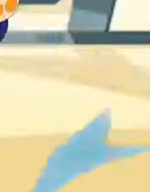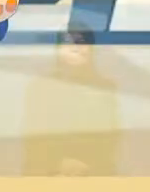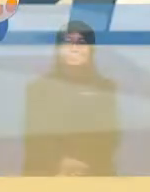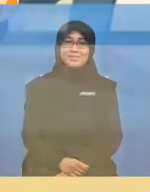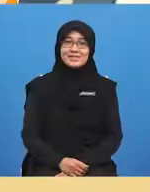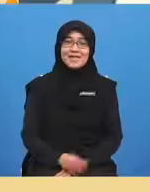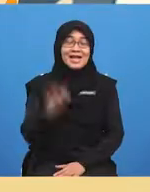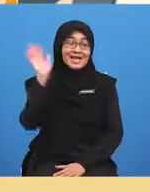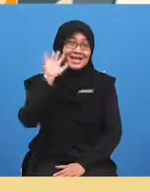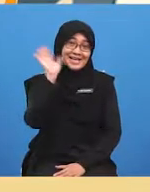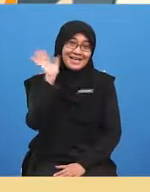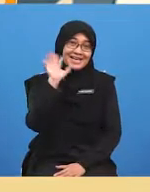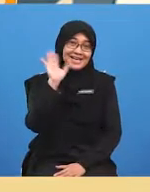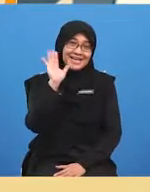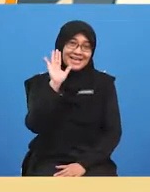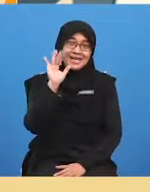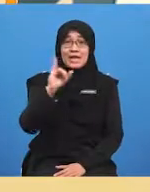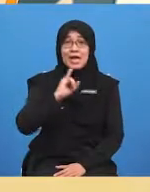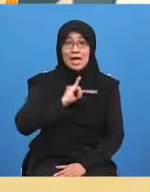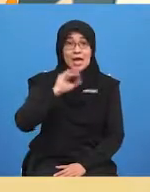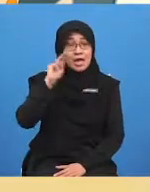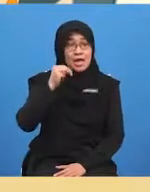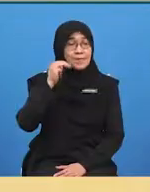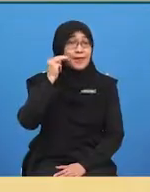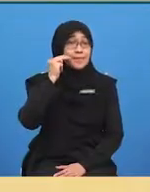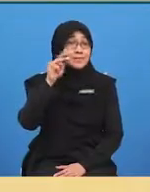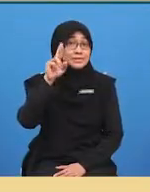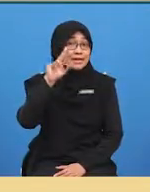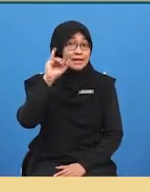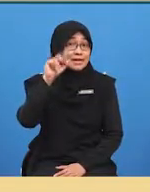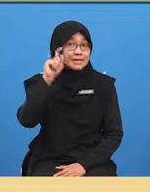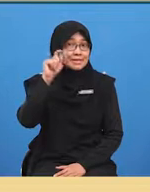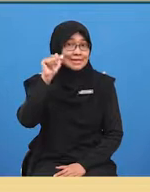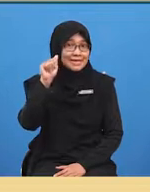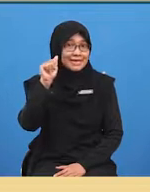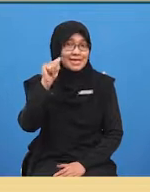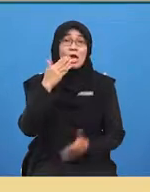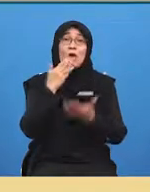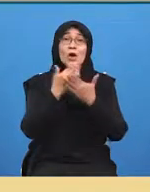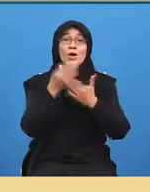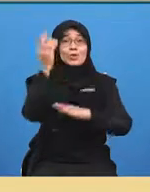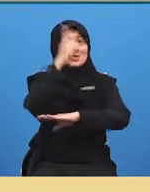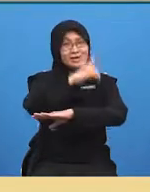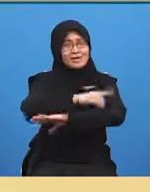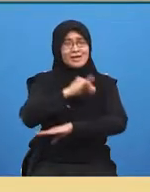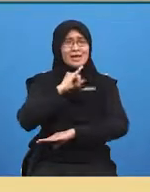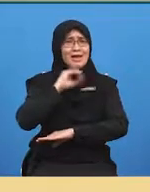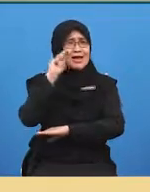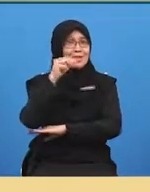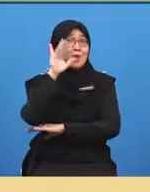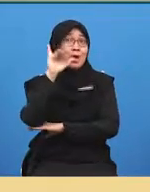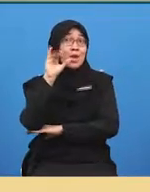hey there i'm miss rita good day i'm yolo